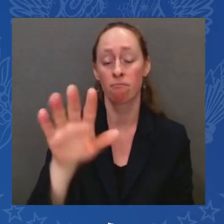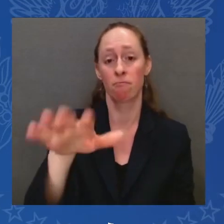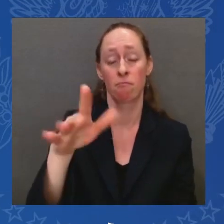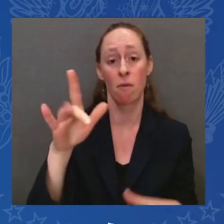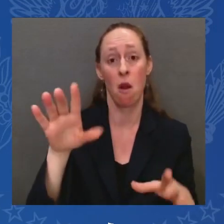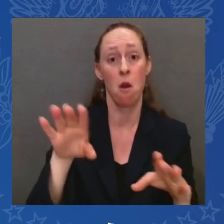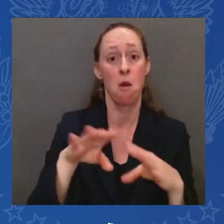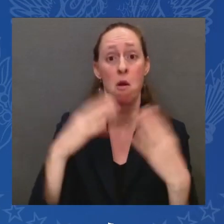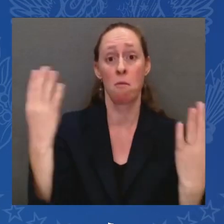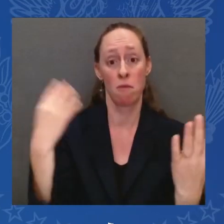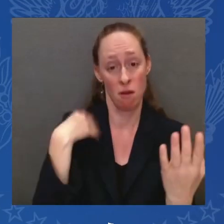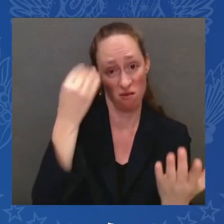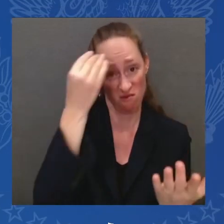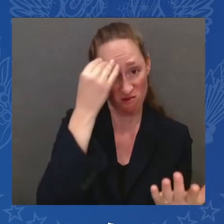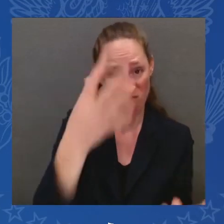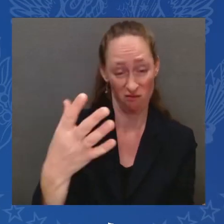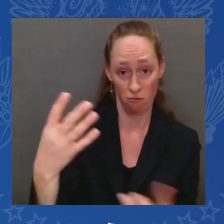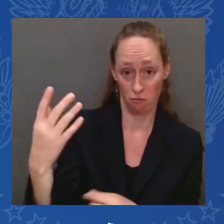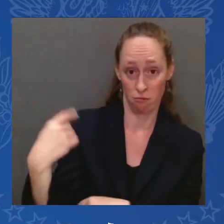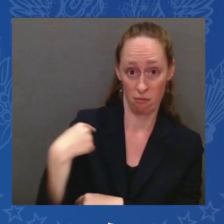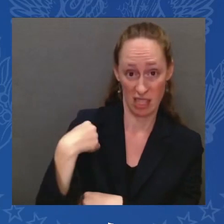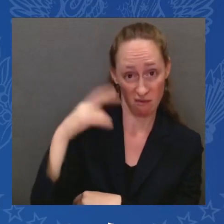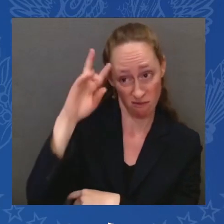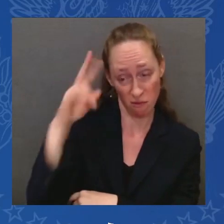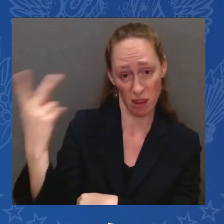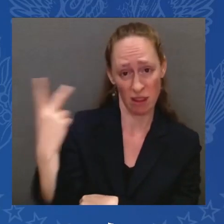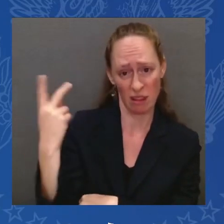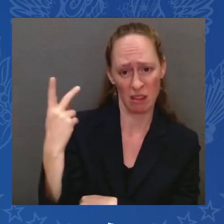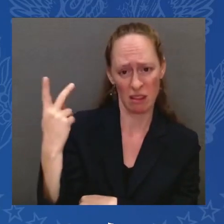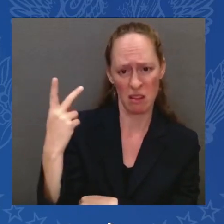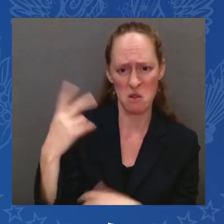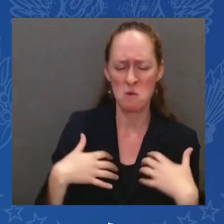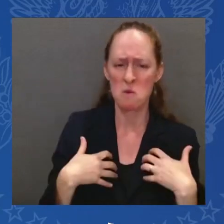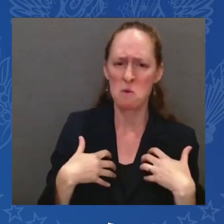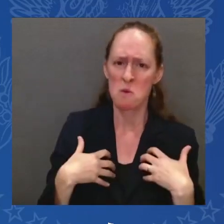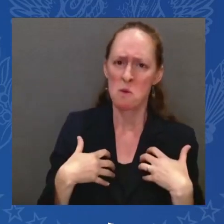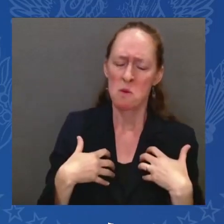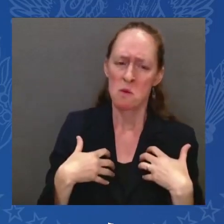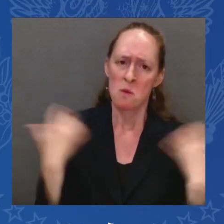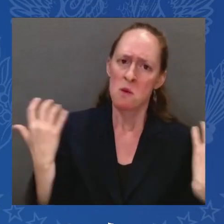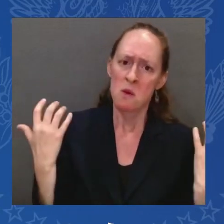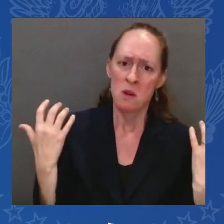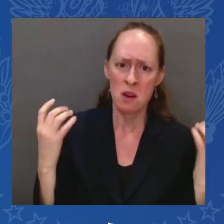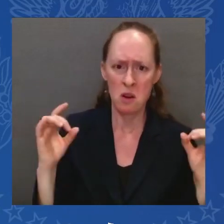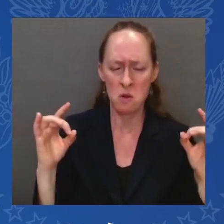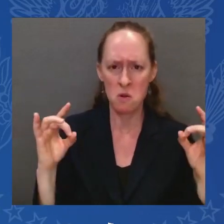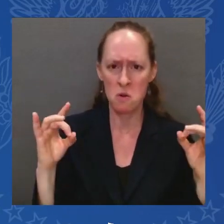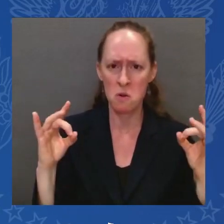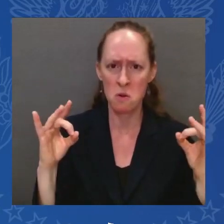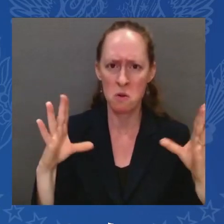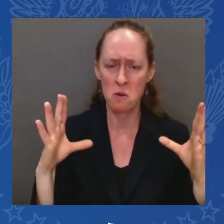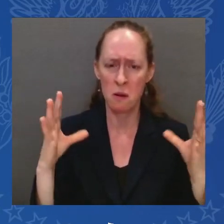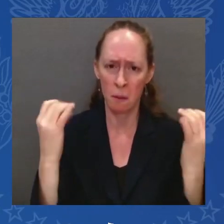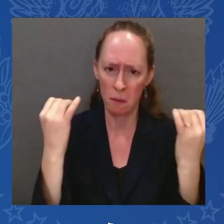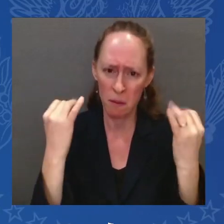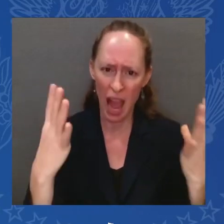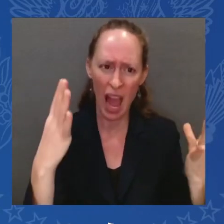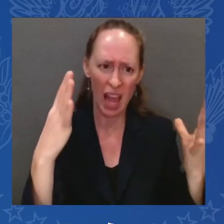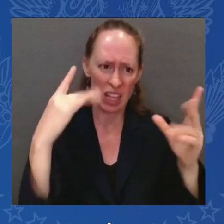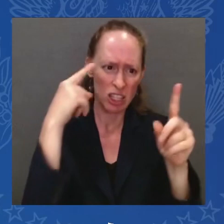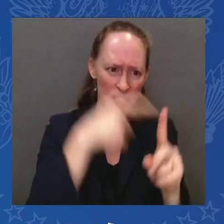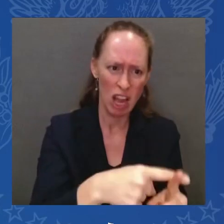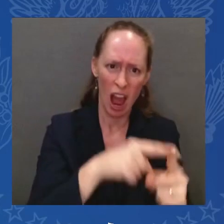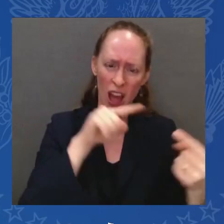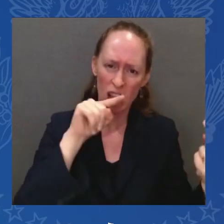terrorist attacks in Israel perpetrated by Hamas. We are outraged. With our broken hearts, we are sending our